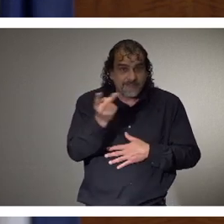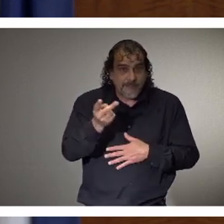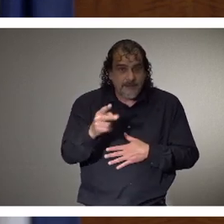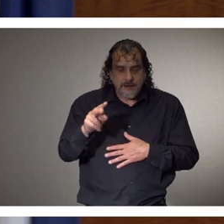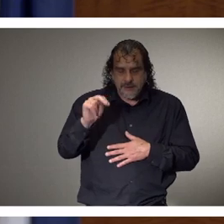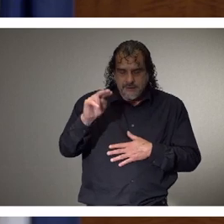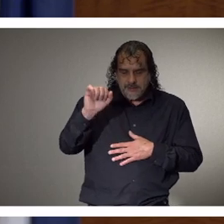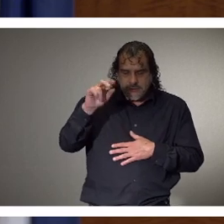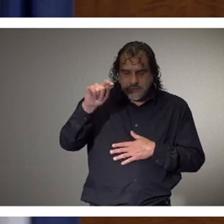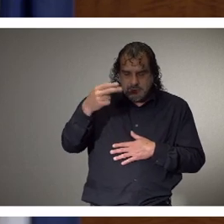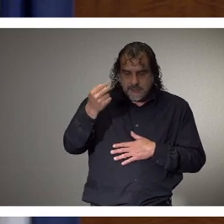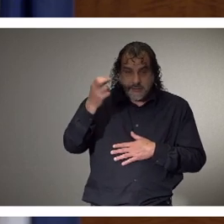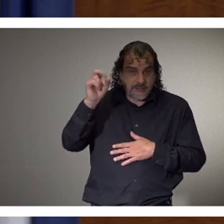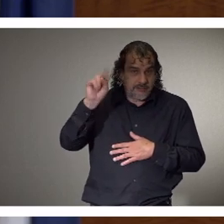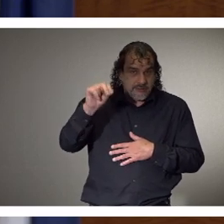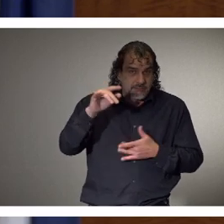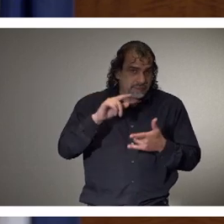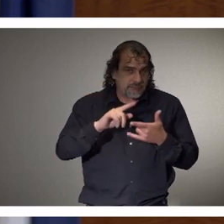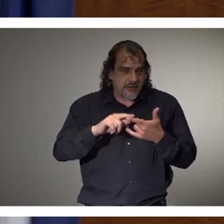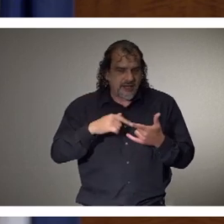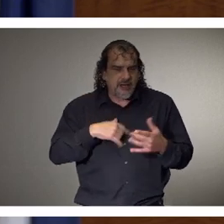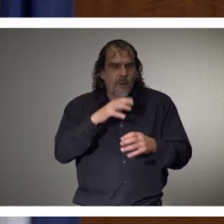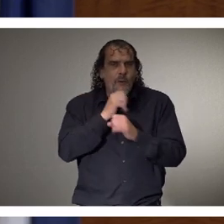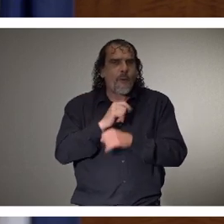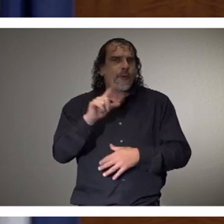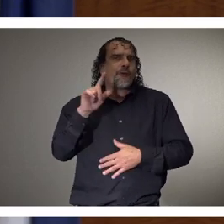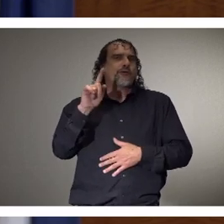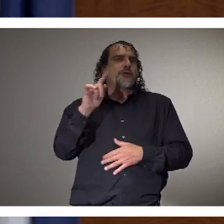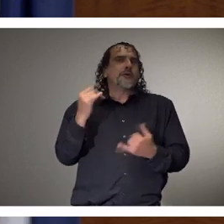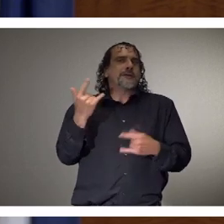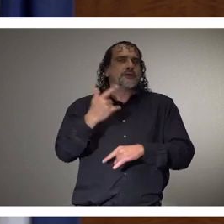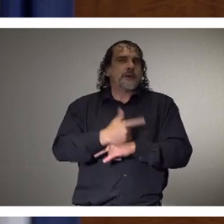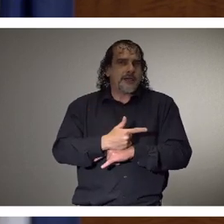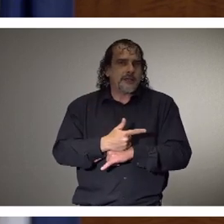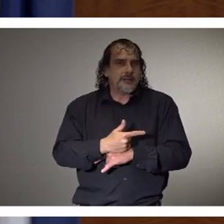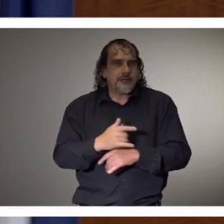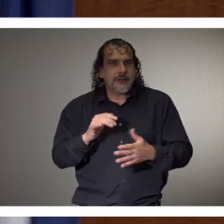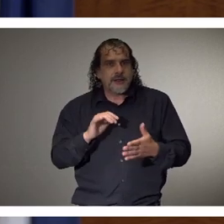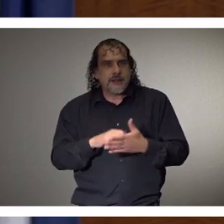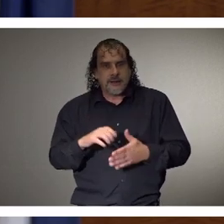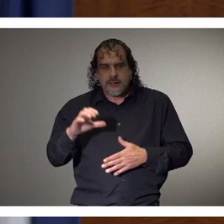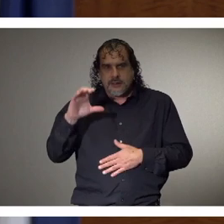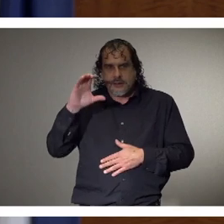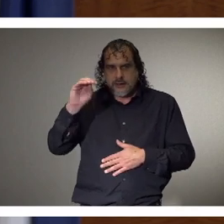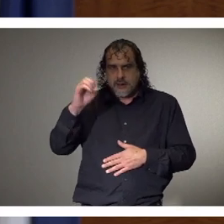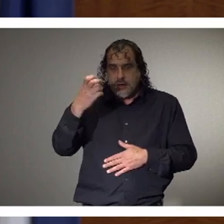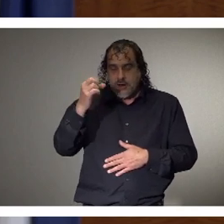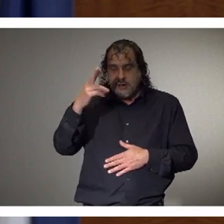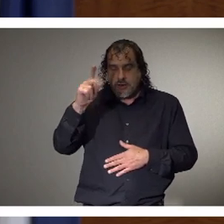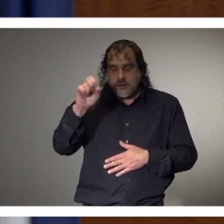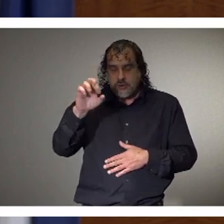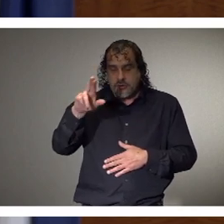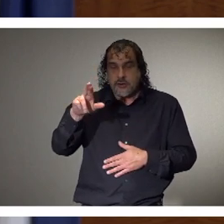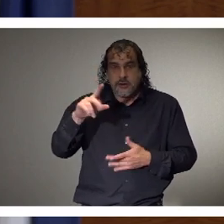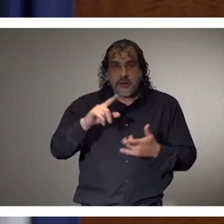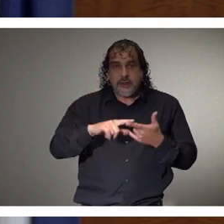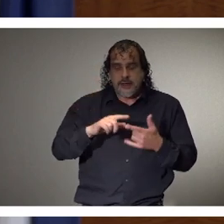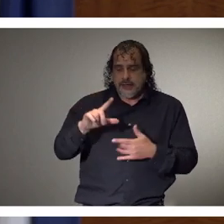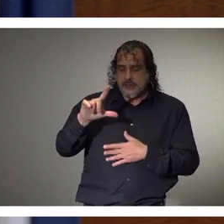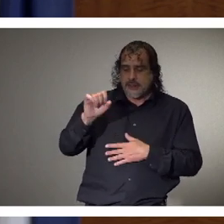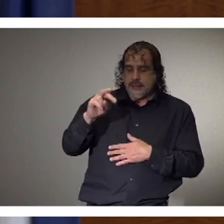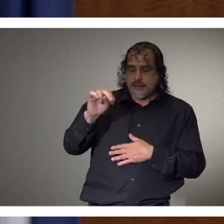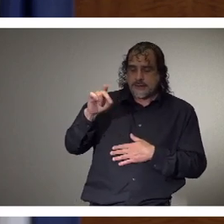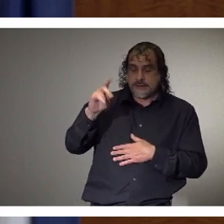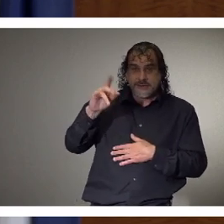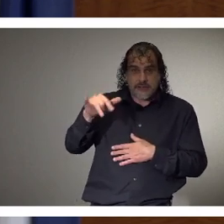James Carter is turning one today. Happy birthday to Carter Hollingshead and Lindsey Miller. Lindsey likes to spend her time